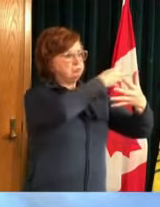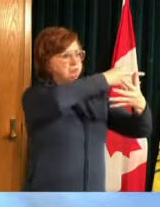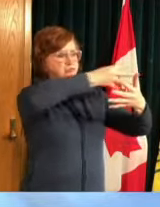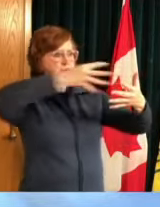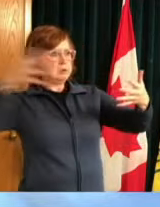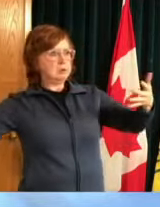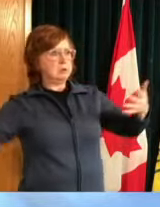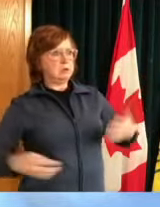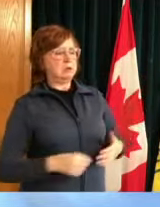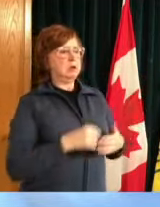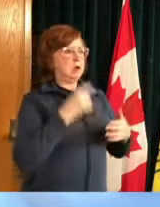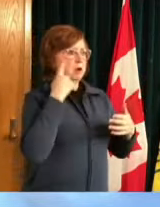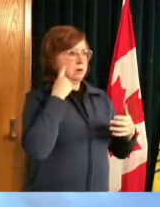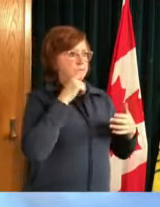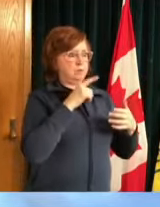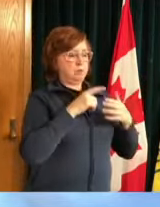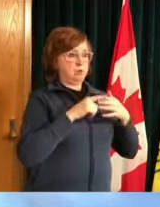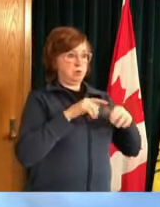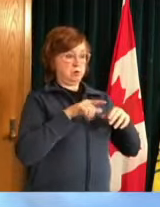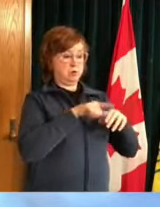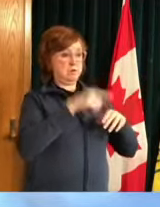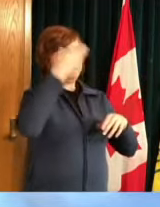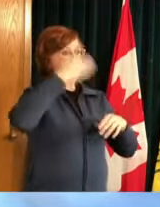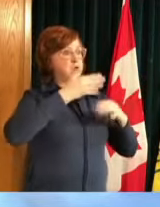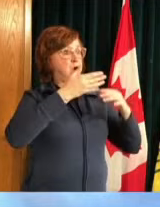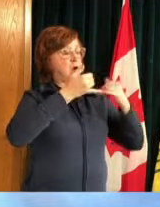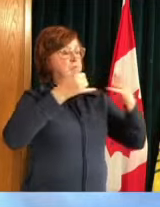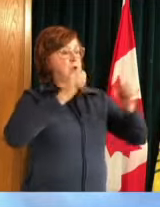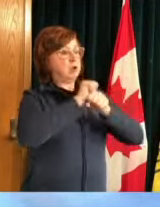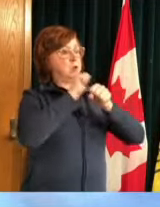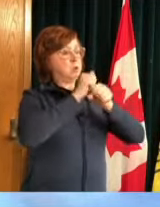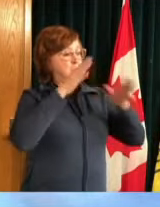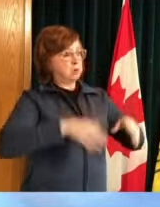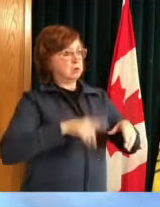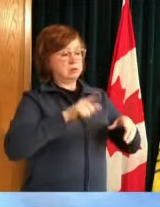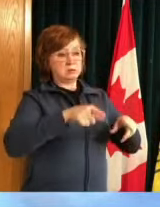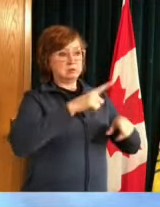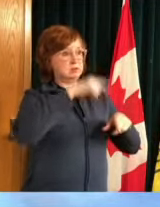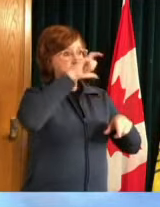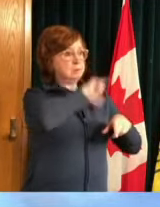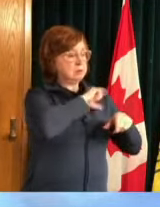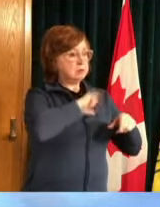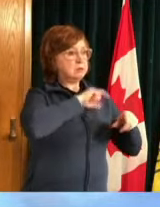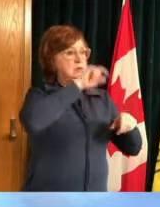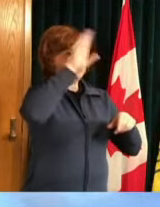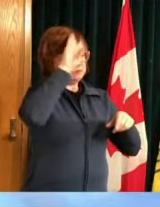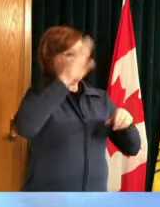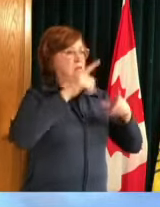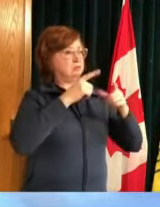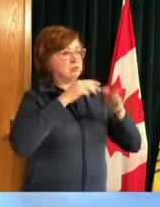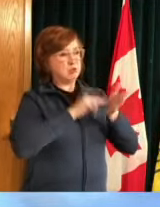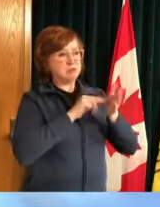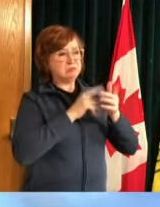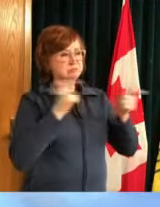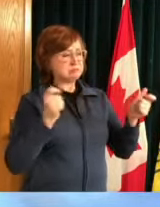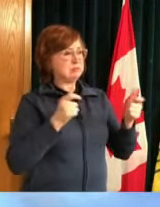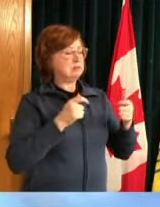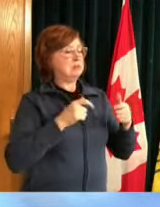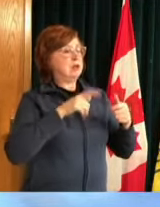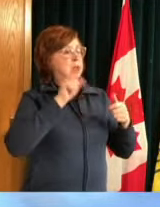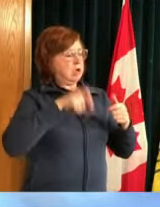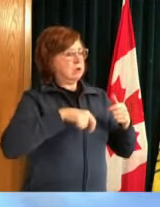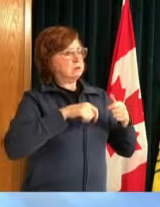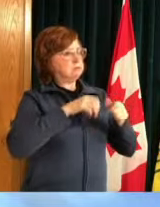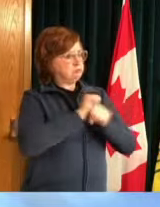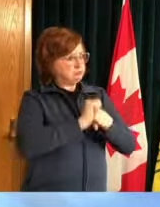these essential workers have been working on the front line throughout the pandemic keeping uh our needs met um